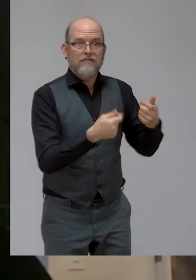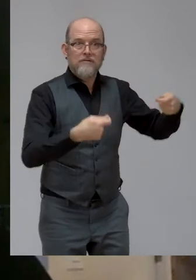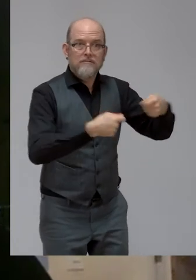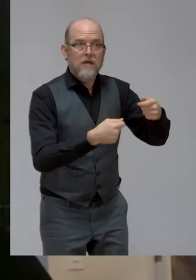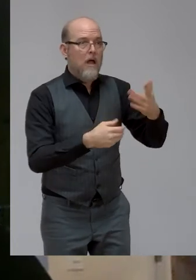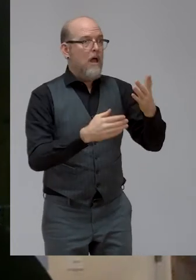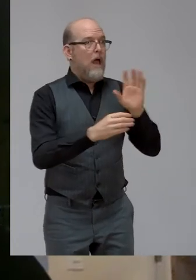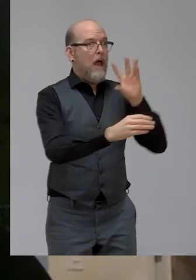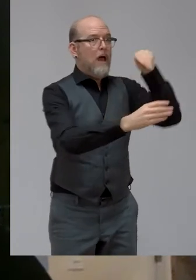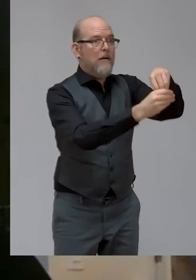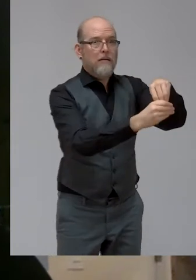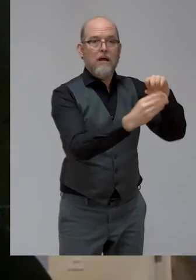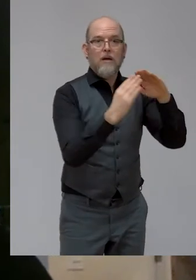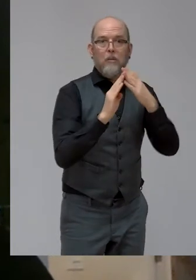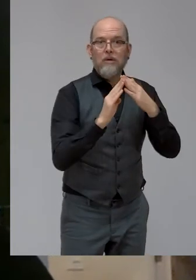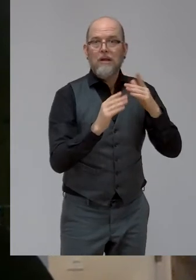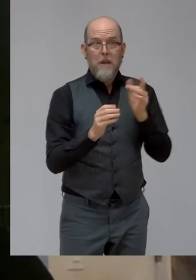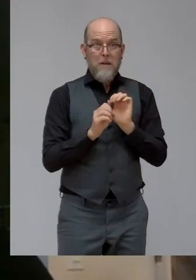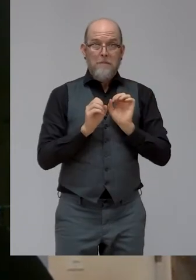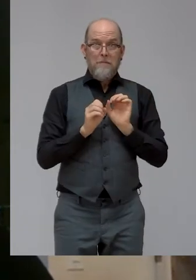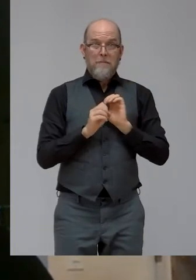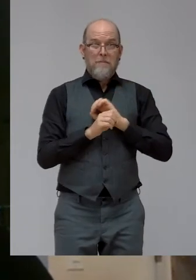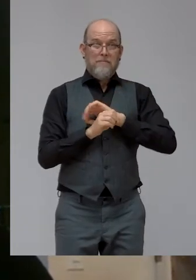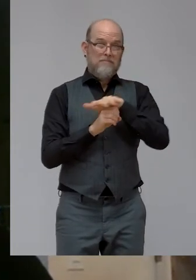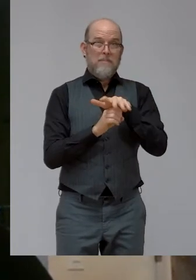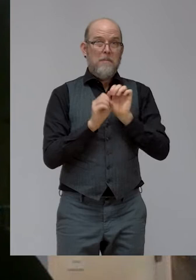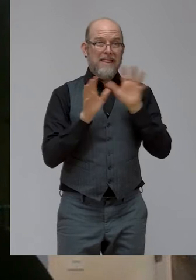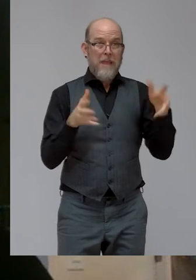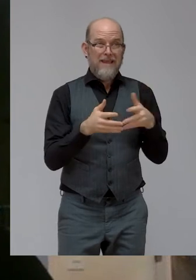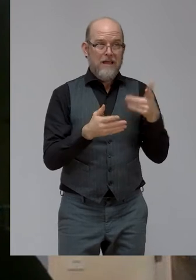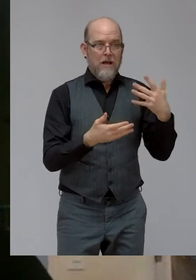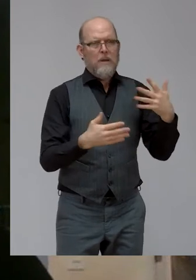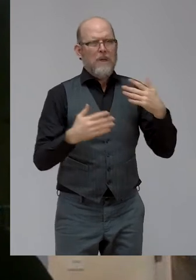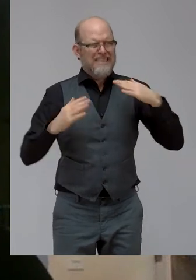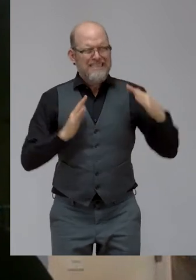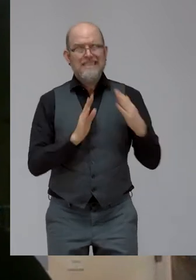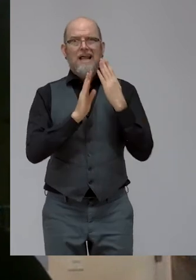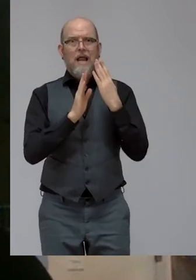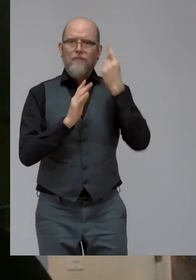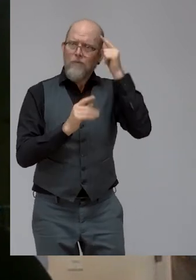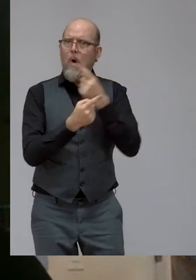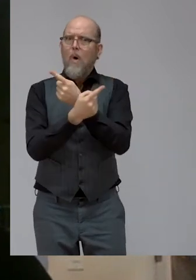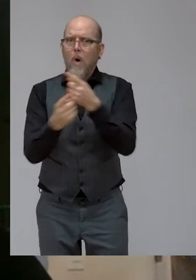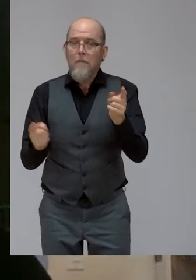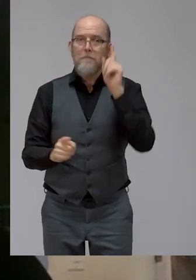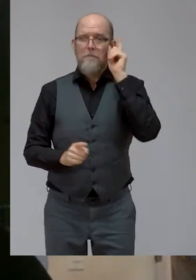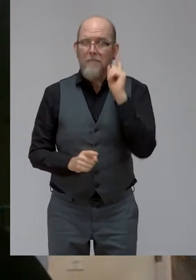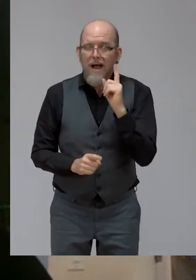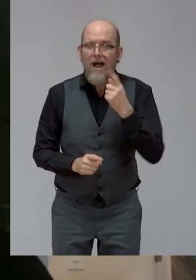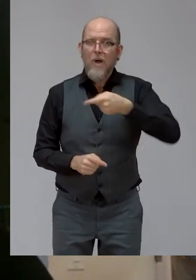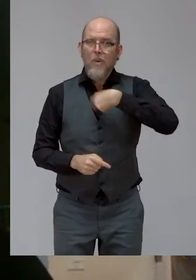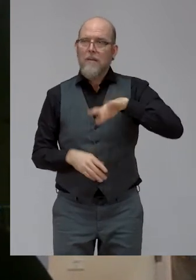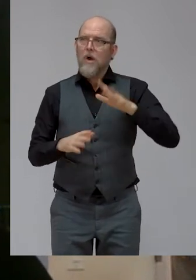great challenges for everyone, it is imperative that we dare ourselves to be more creative and